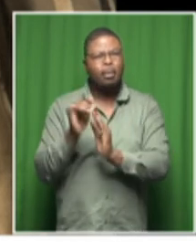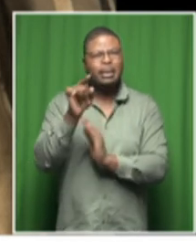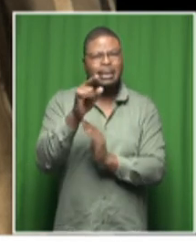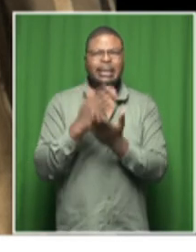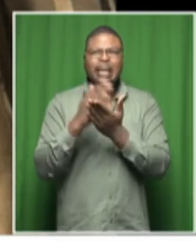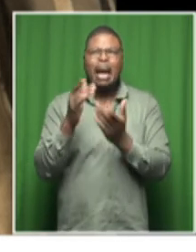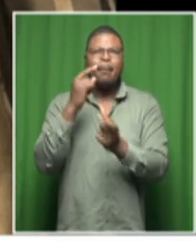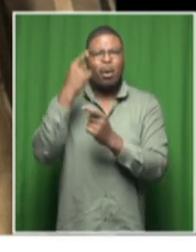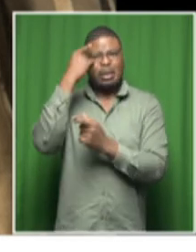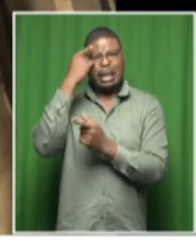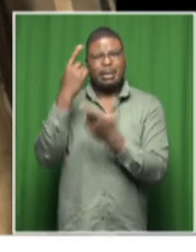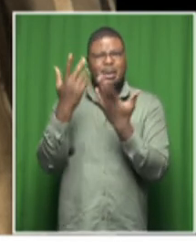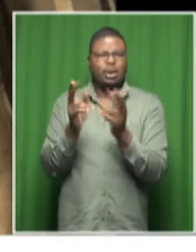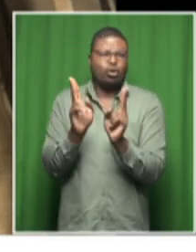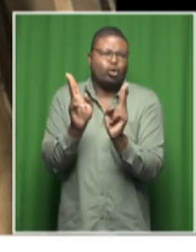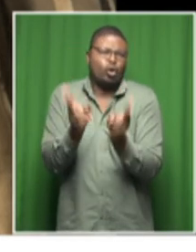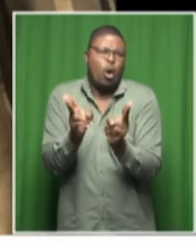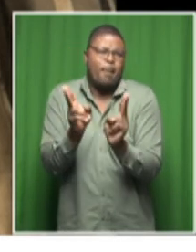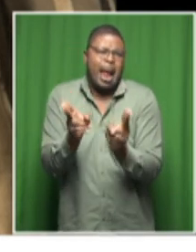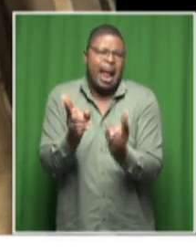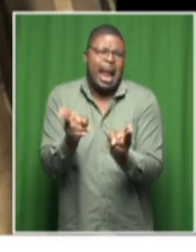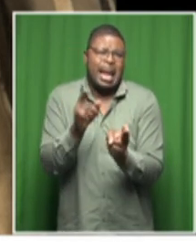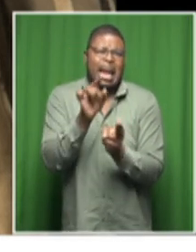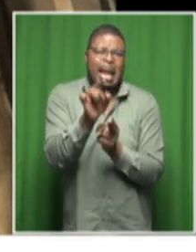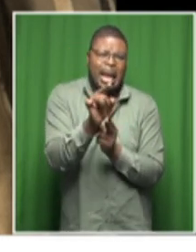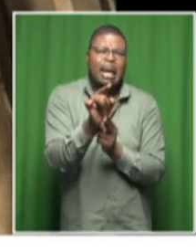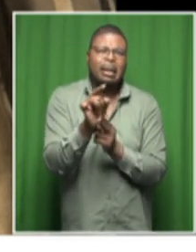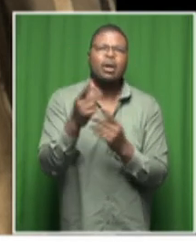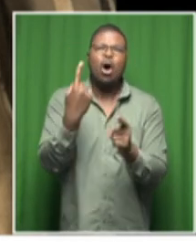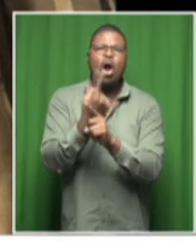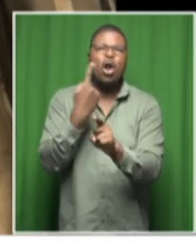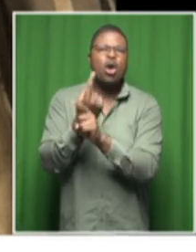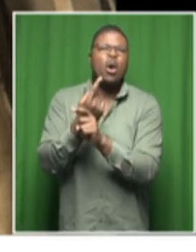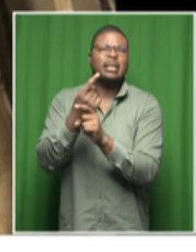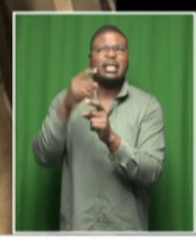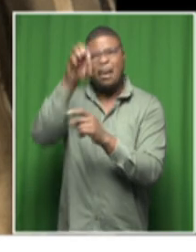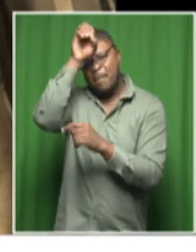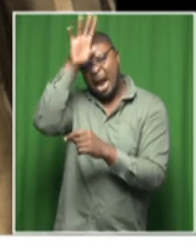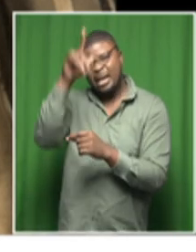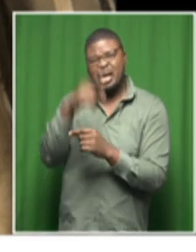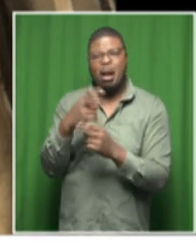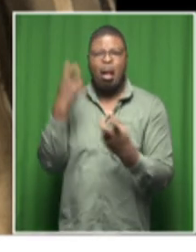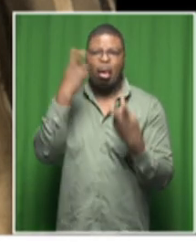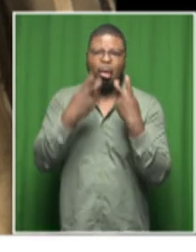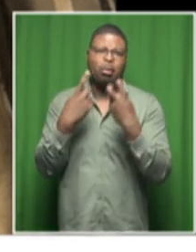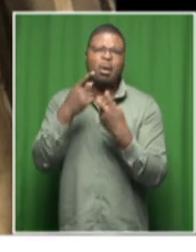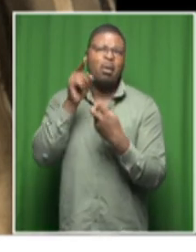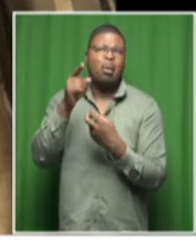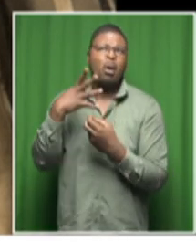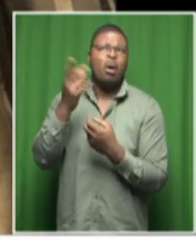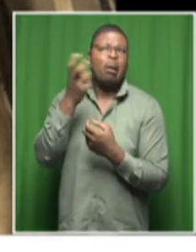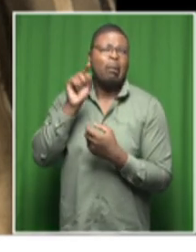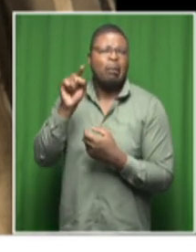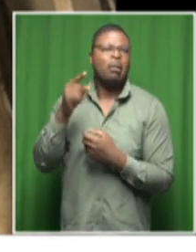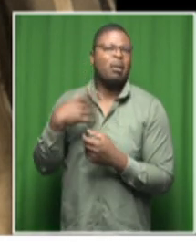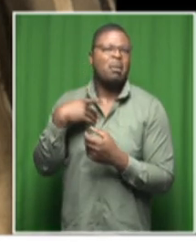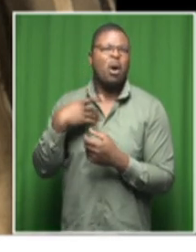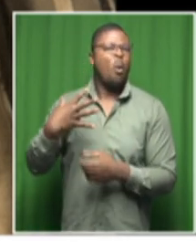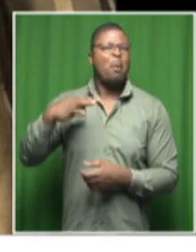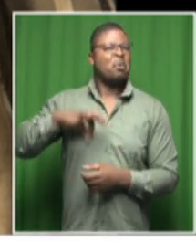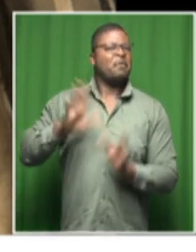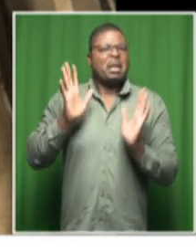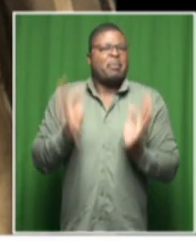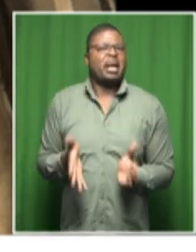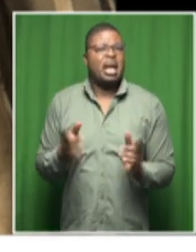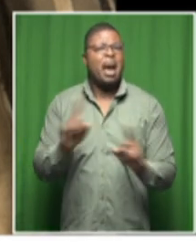some of these businesses uh just to to to chase profit instead of looking after the the lives of the